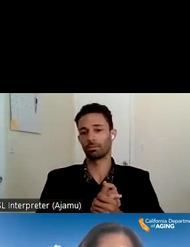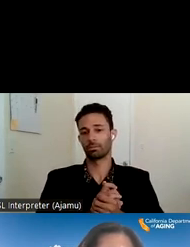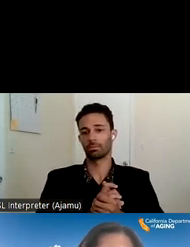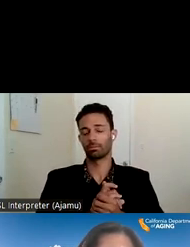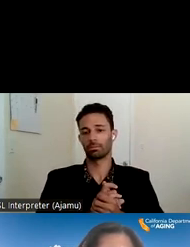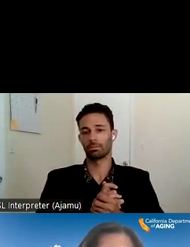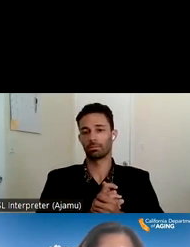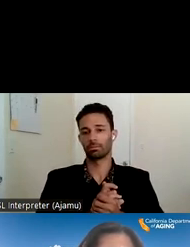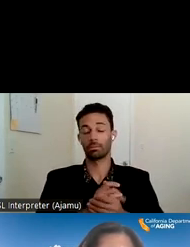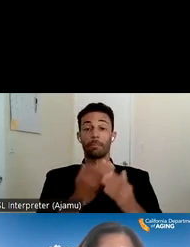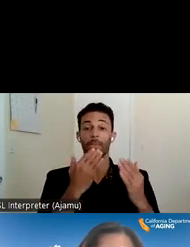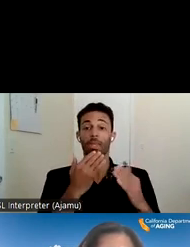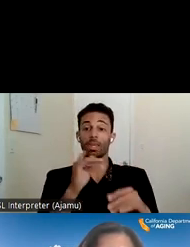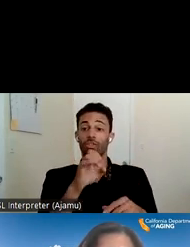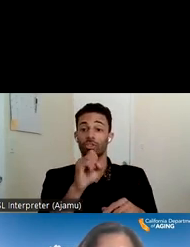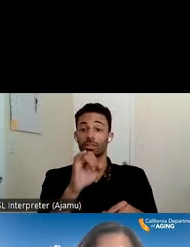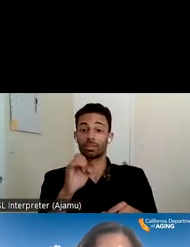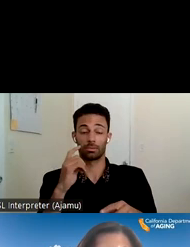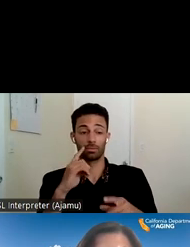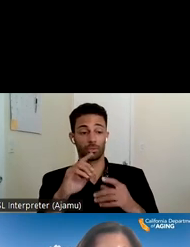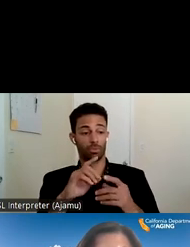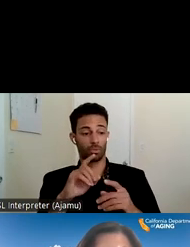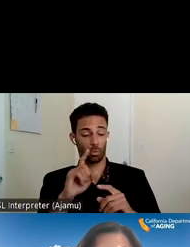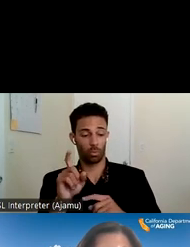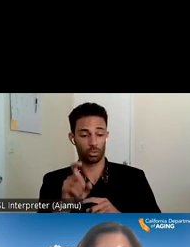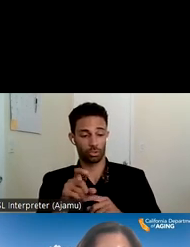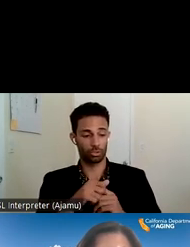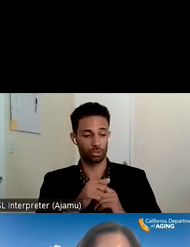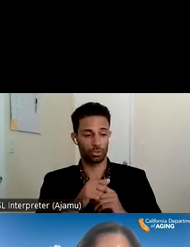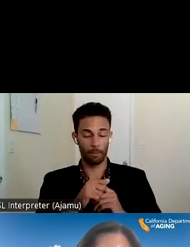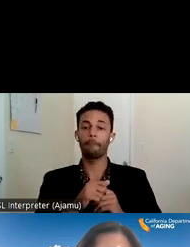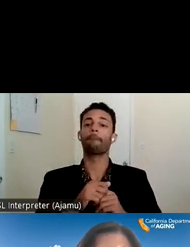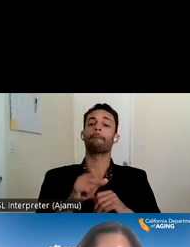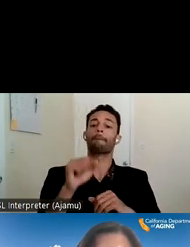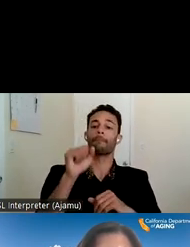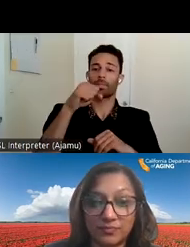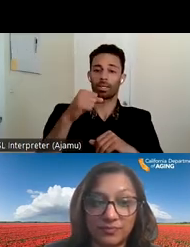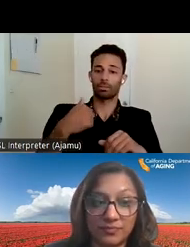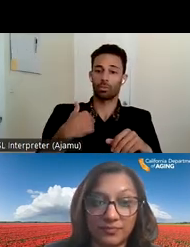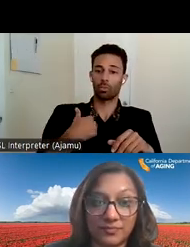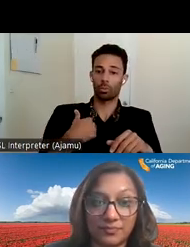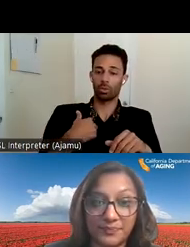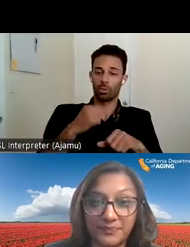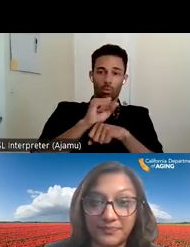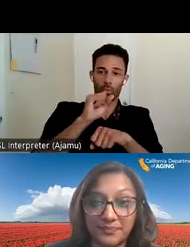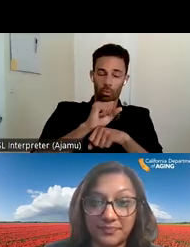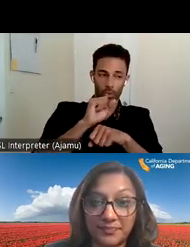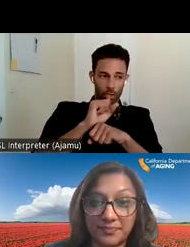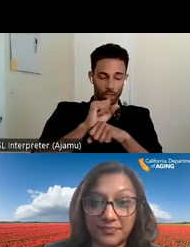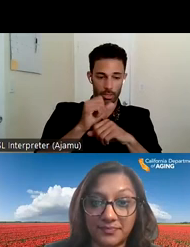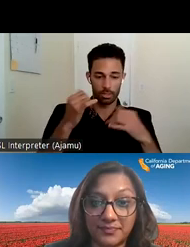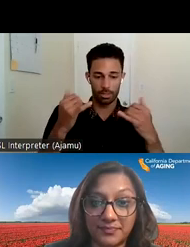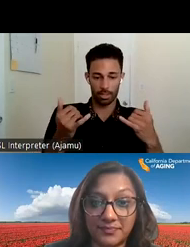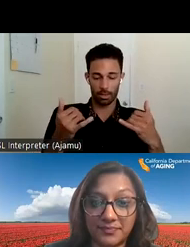um thank you jesse for that question um first of all yes we are working uh we actually have um now